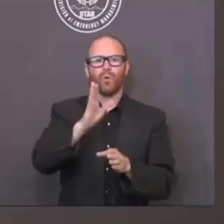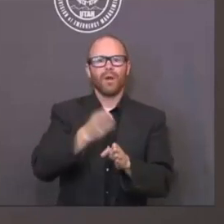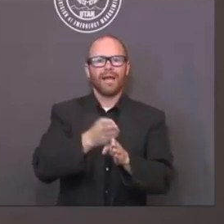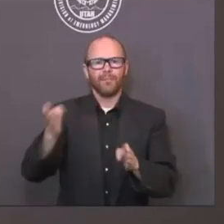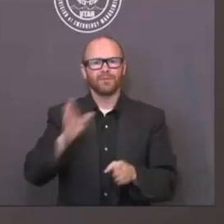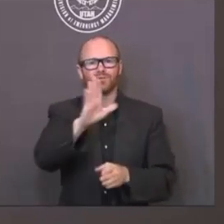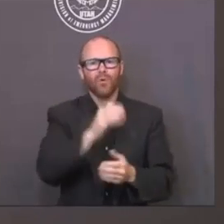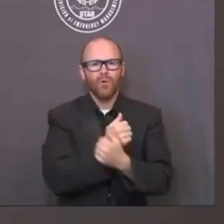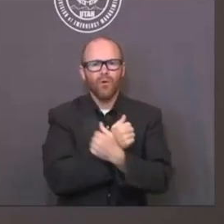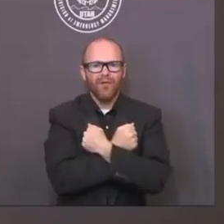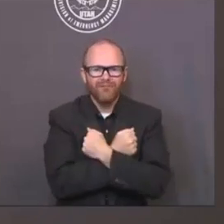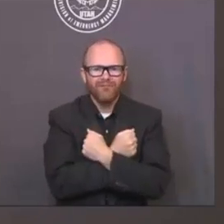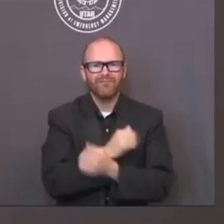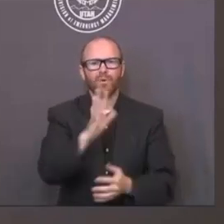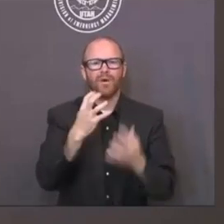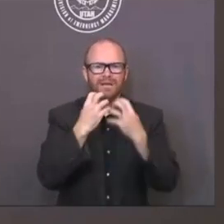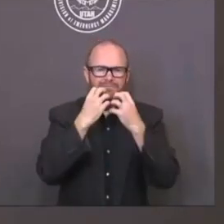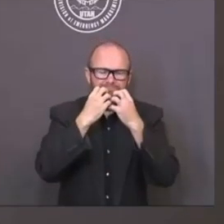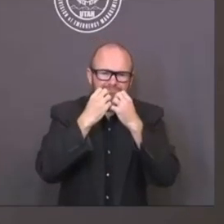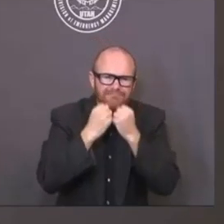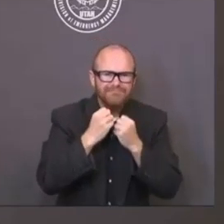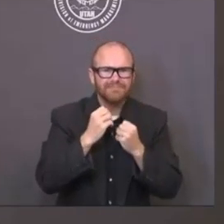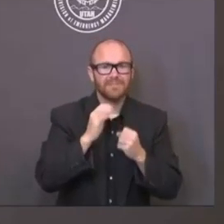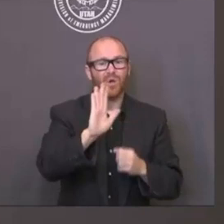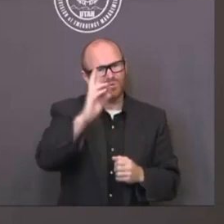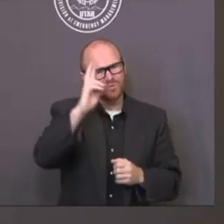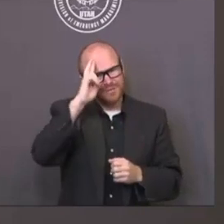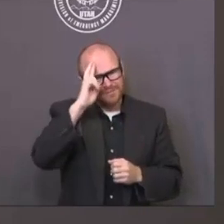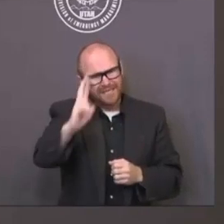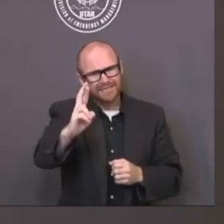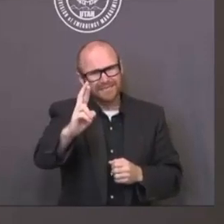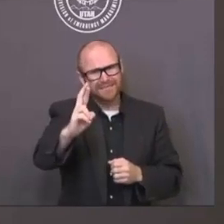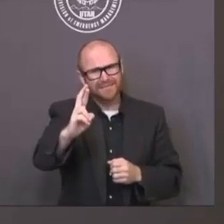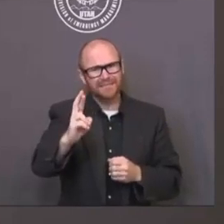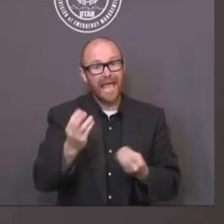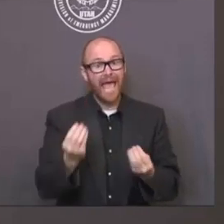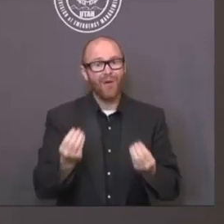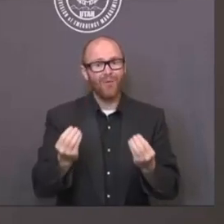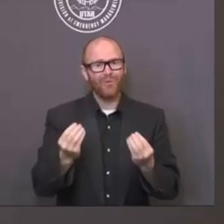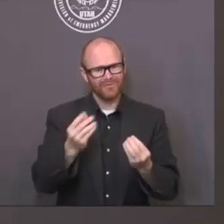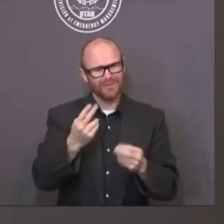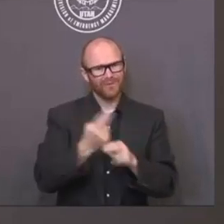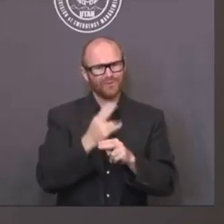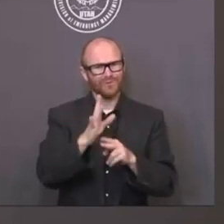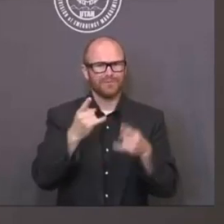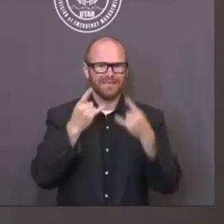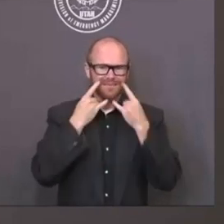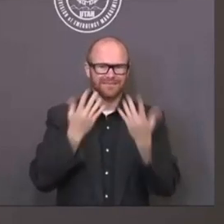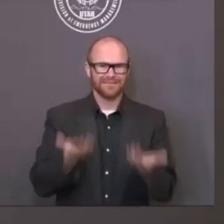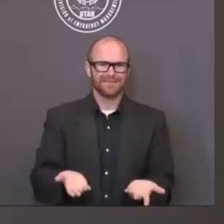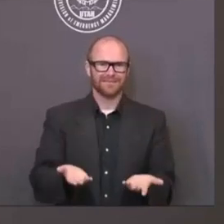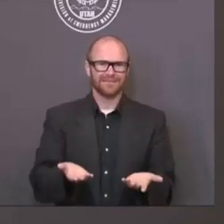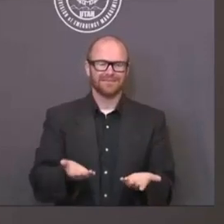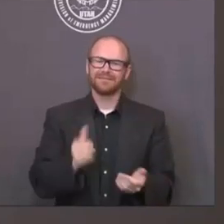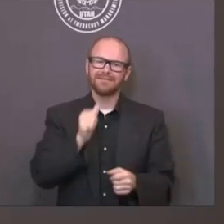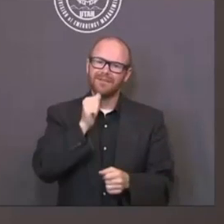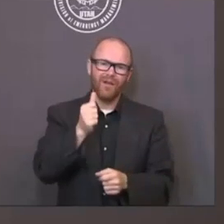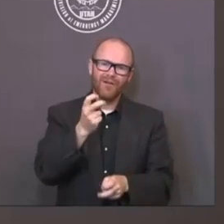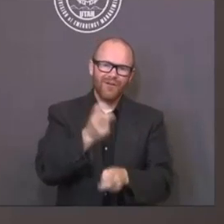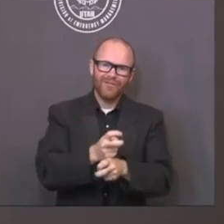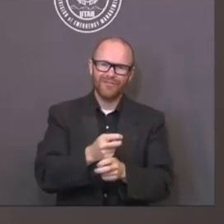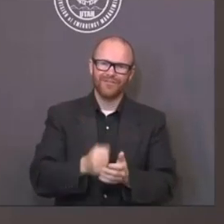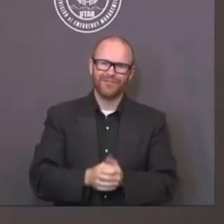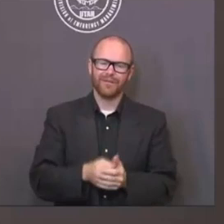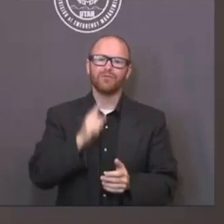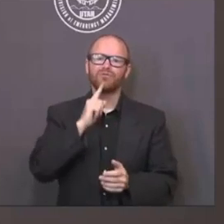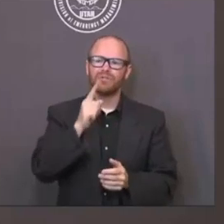your concern for your fellow man, your neighbor, your family members by wearing the mask. It's not a hard thing to do. It's